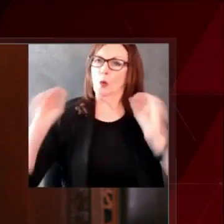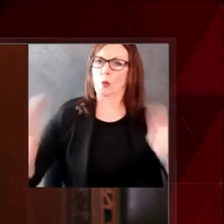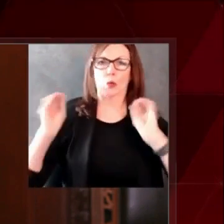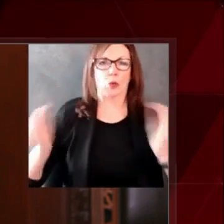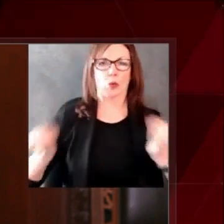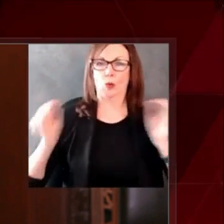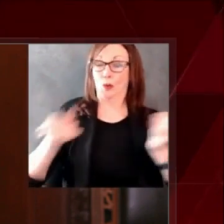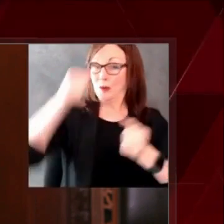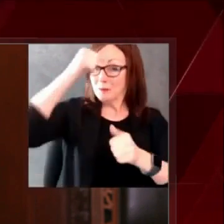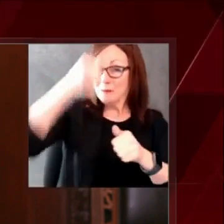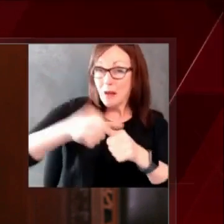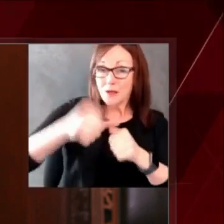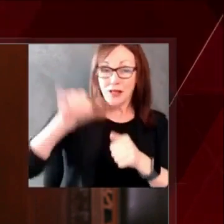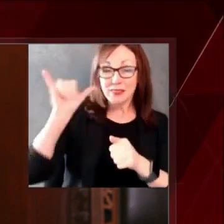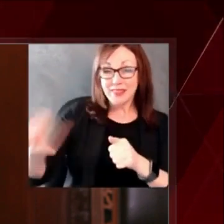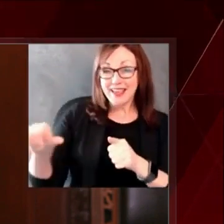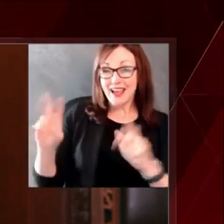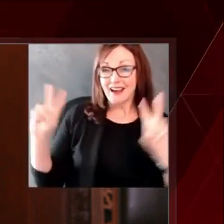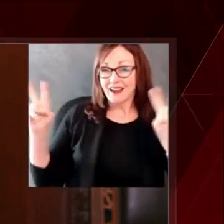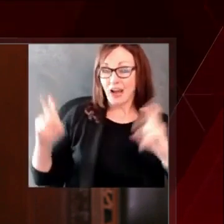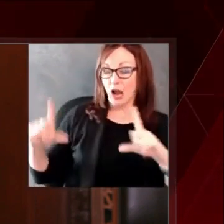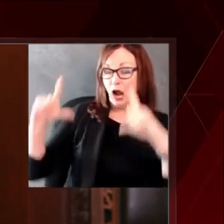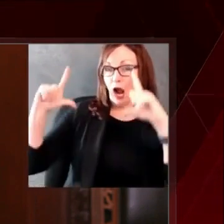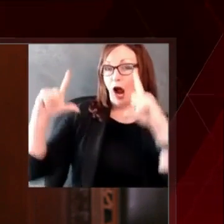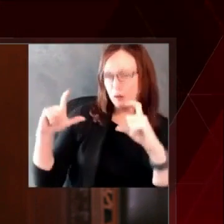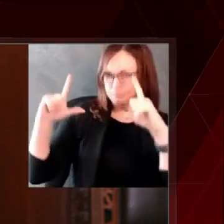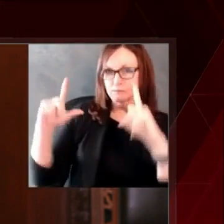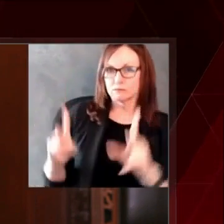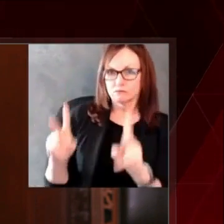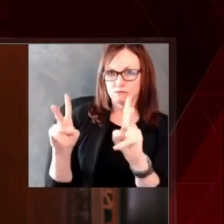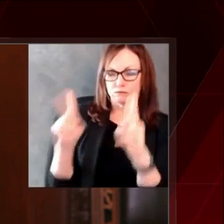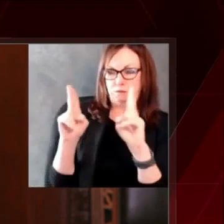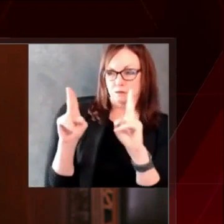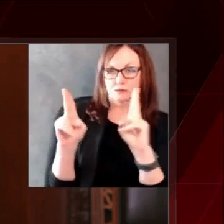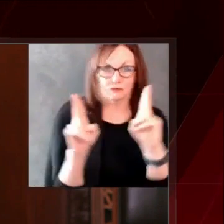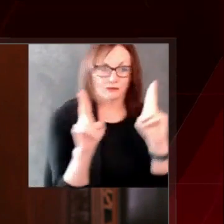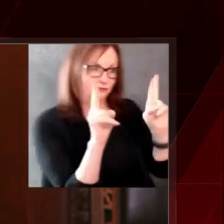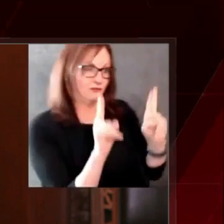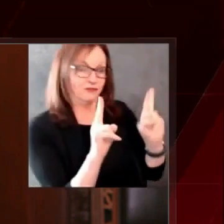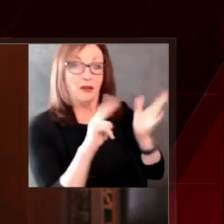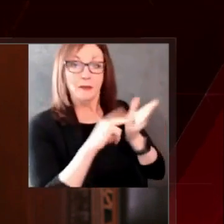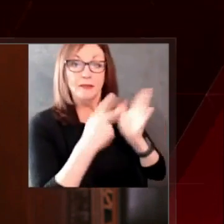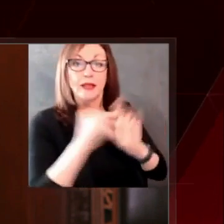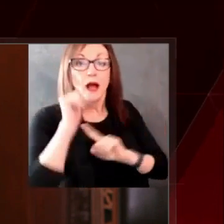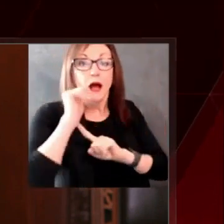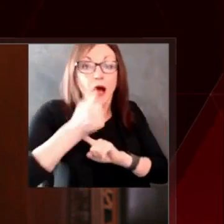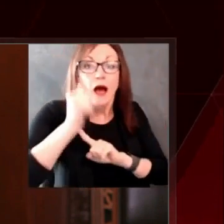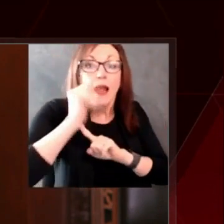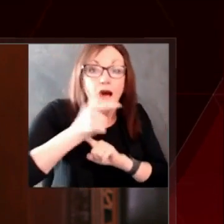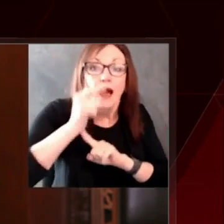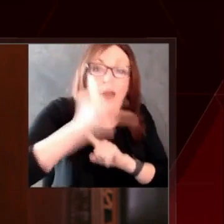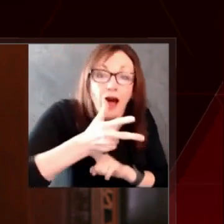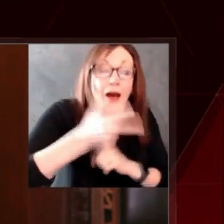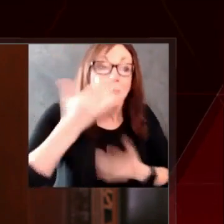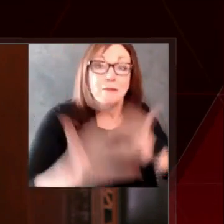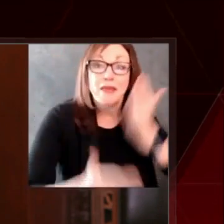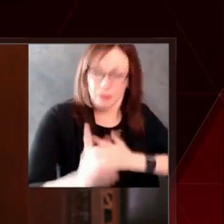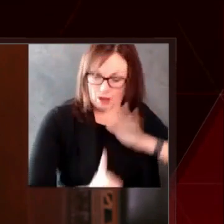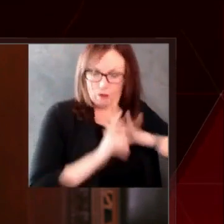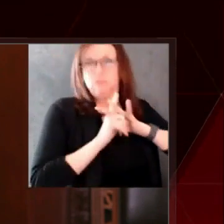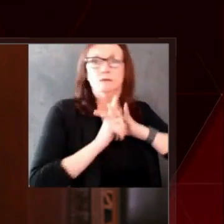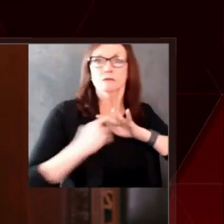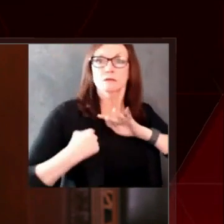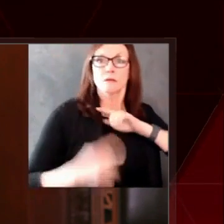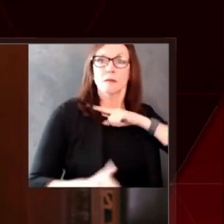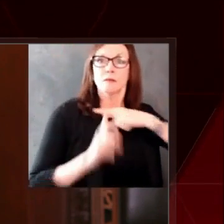and practice physical distancing from anyone you don't live with. Let's head into the new year, healthy and ready to take